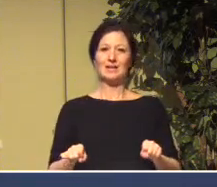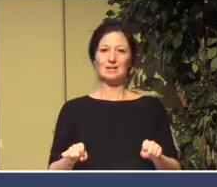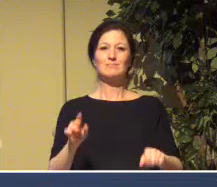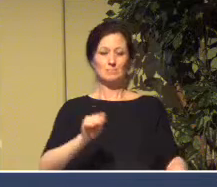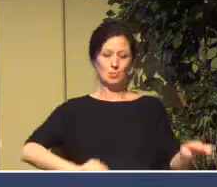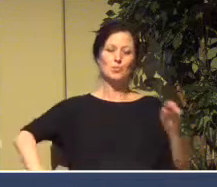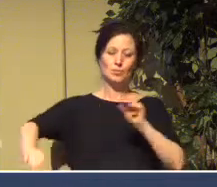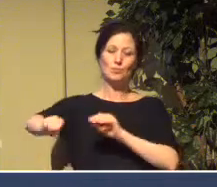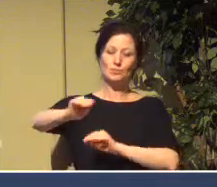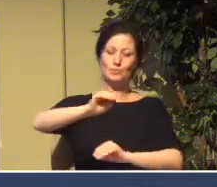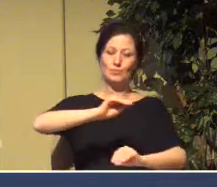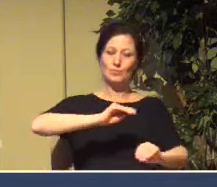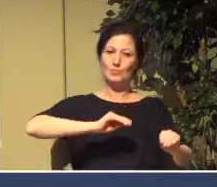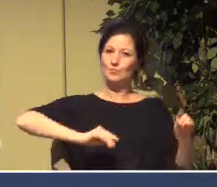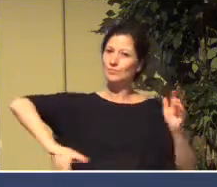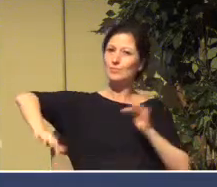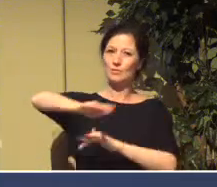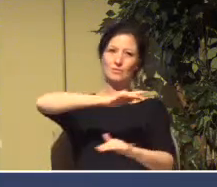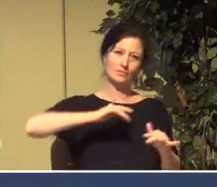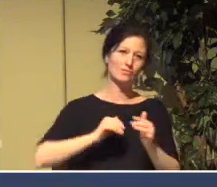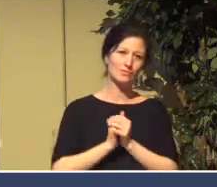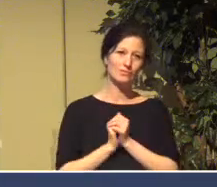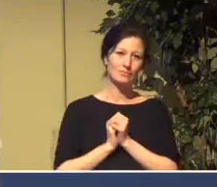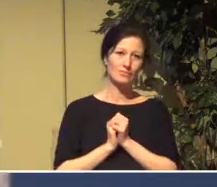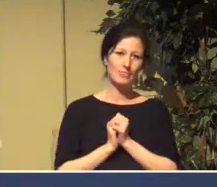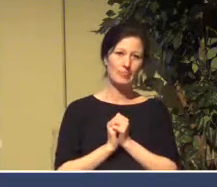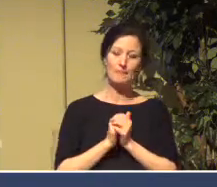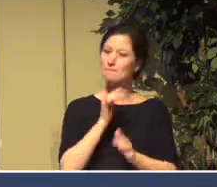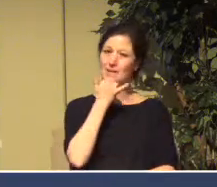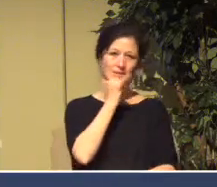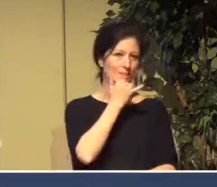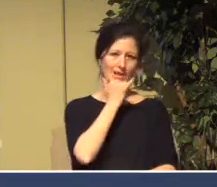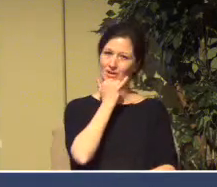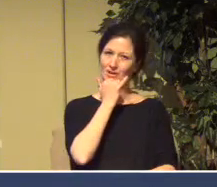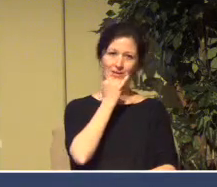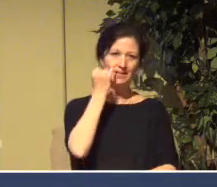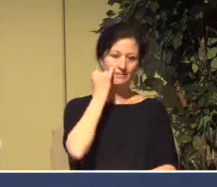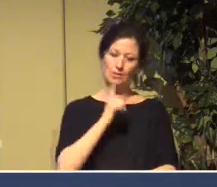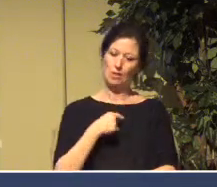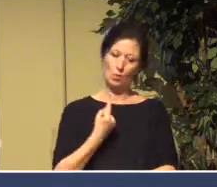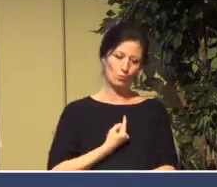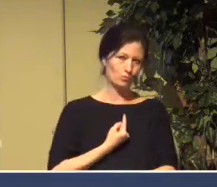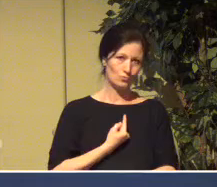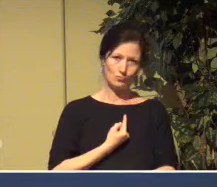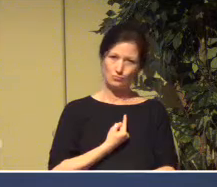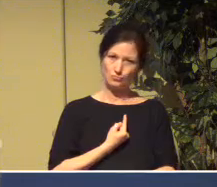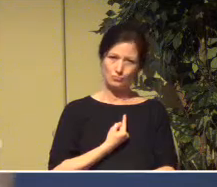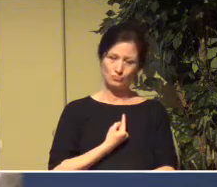God's Holy Spirit moves even when we are so to speak in exile.